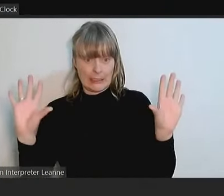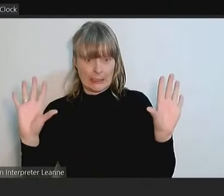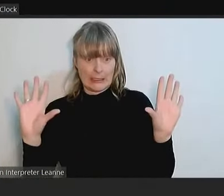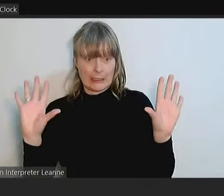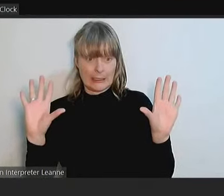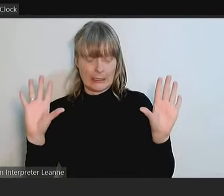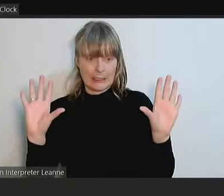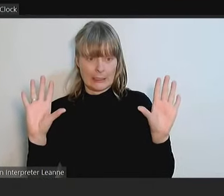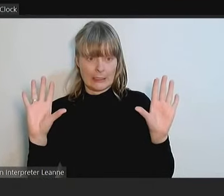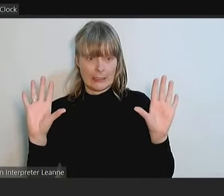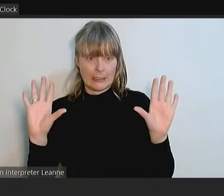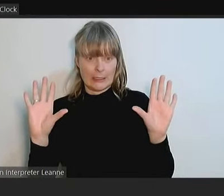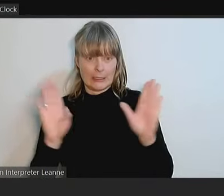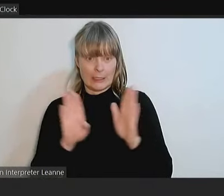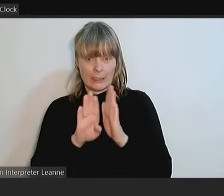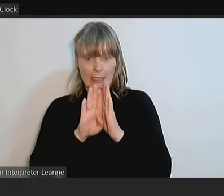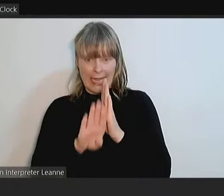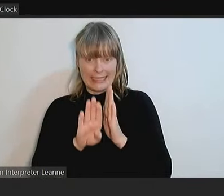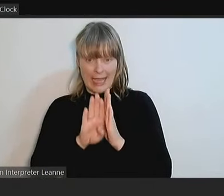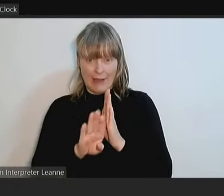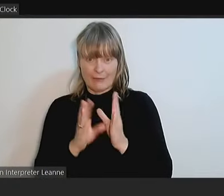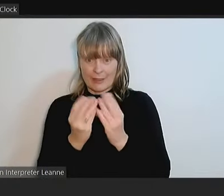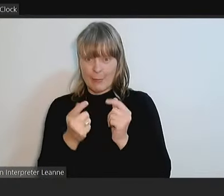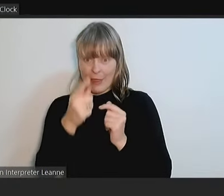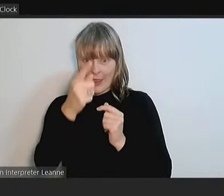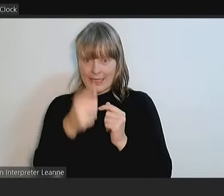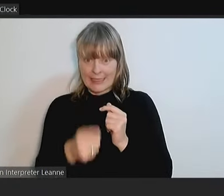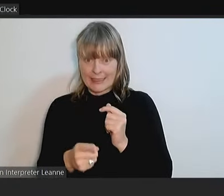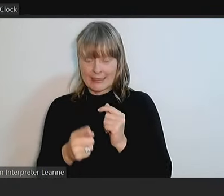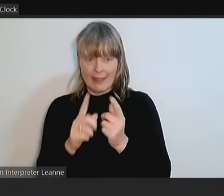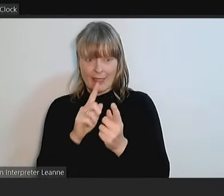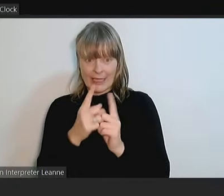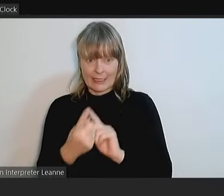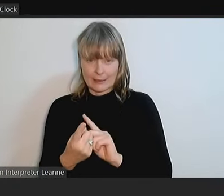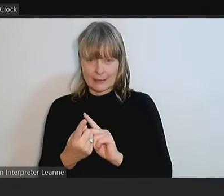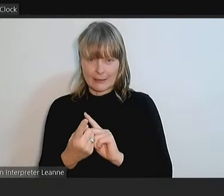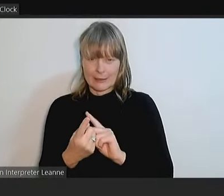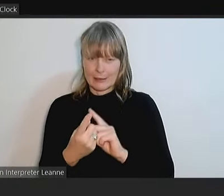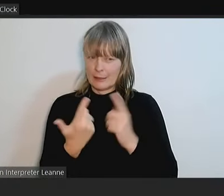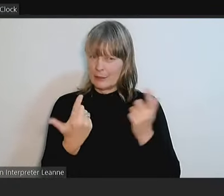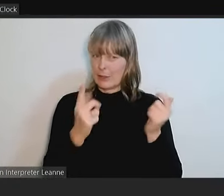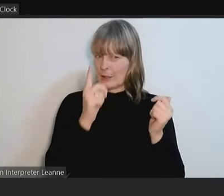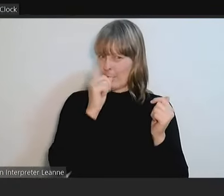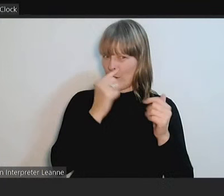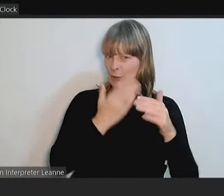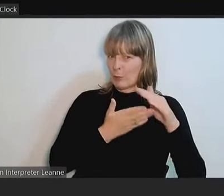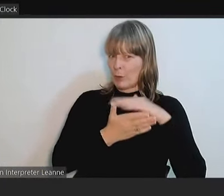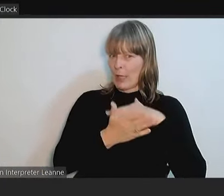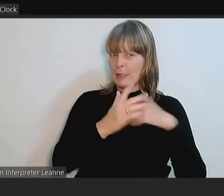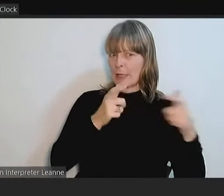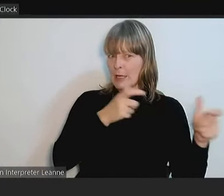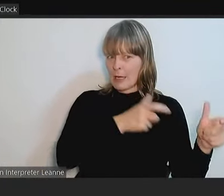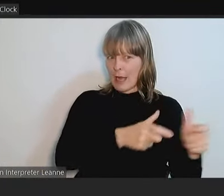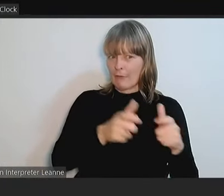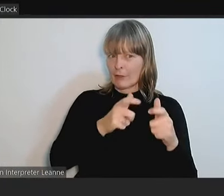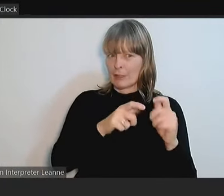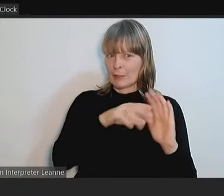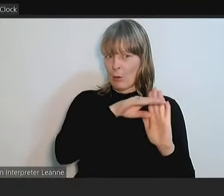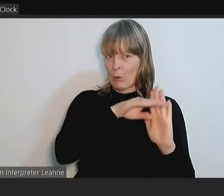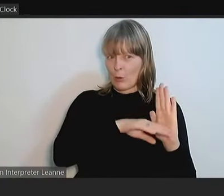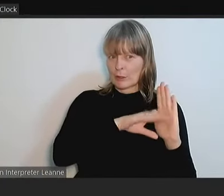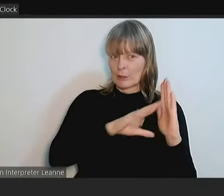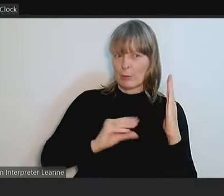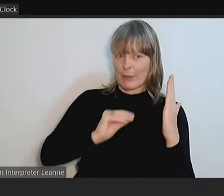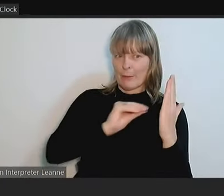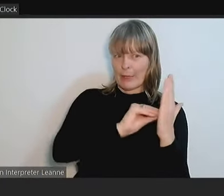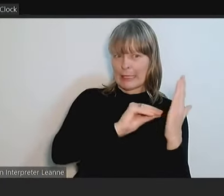some of these things, is it possible under the governance laws to explicitly put them in when it's directly contrary? Does that make sense?